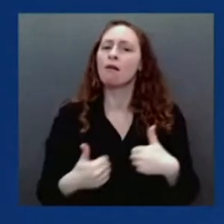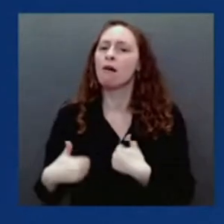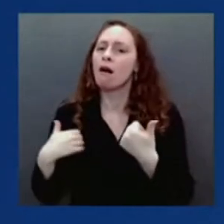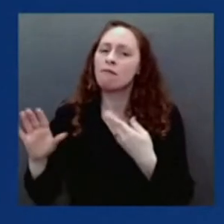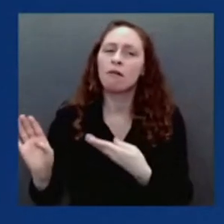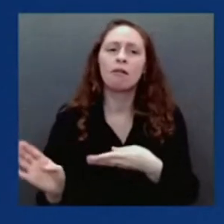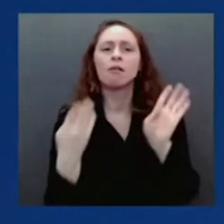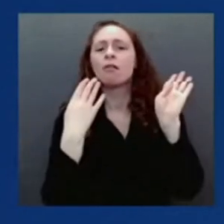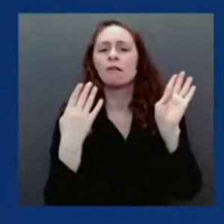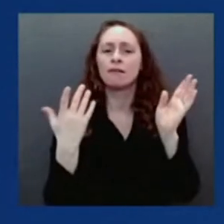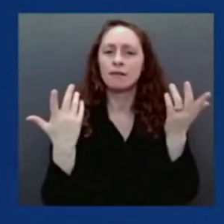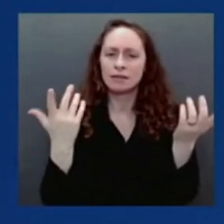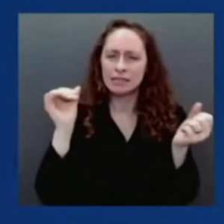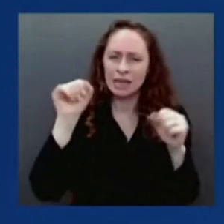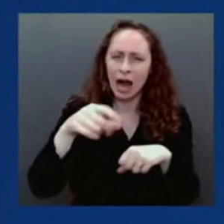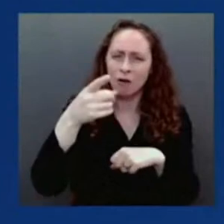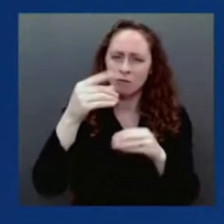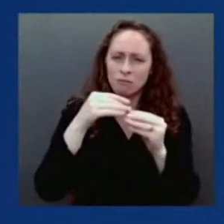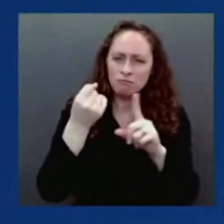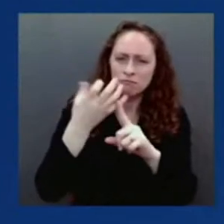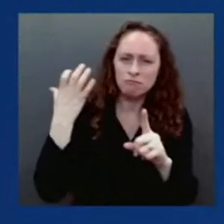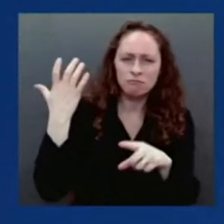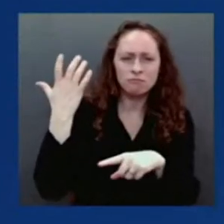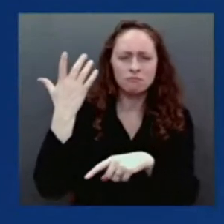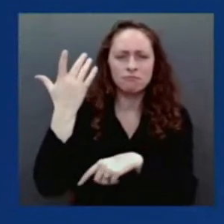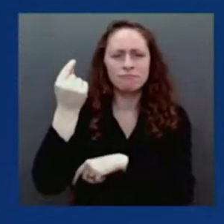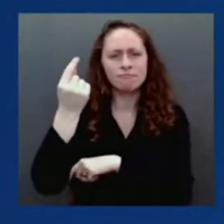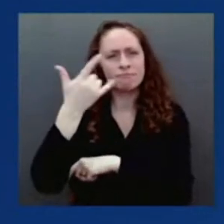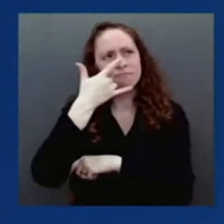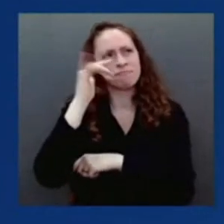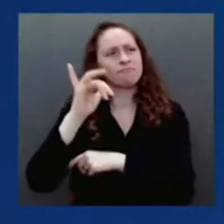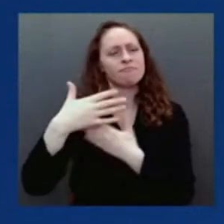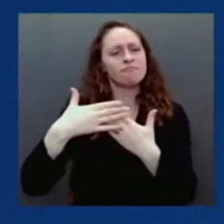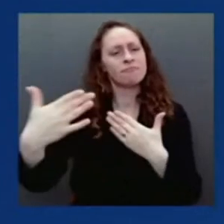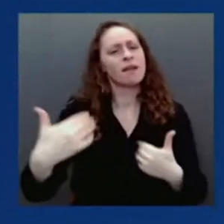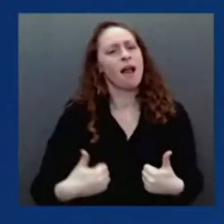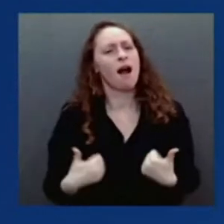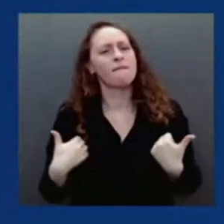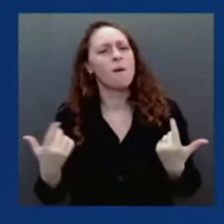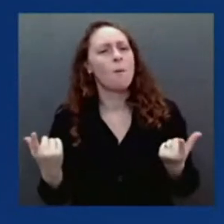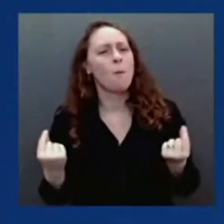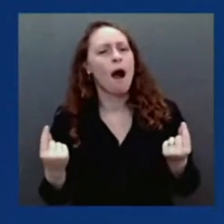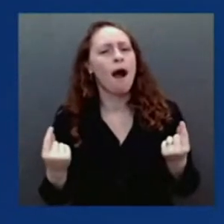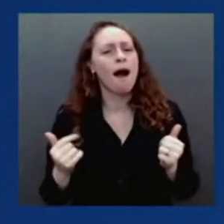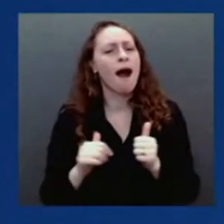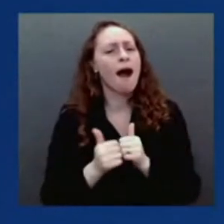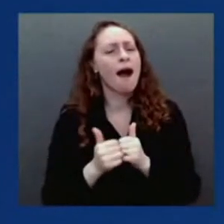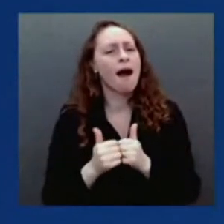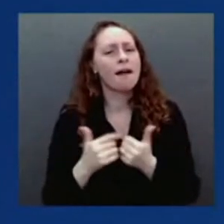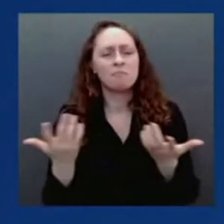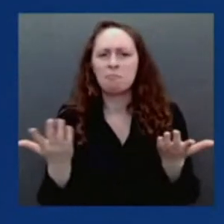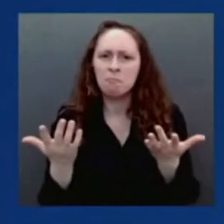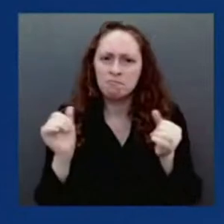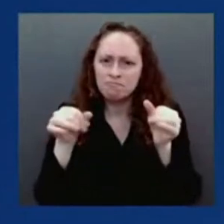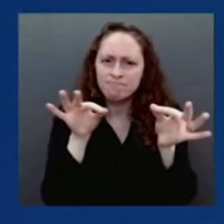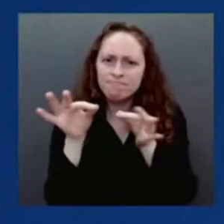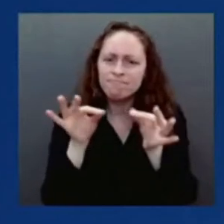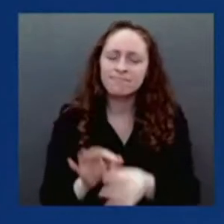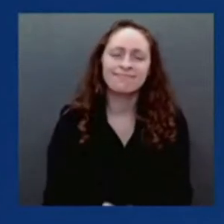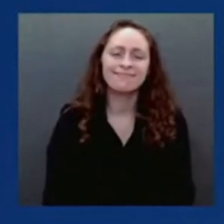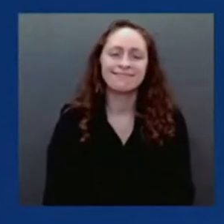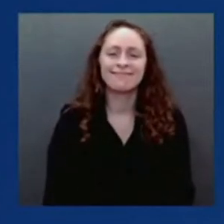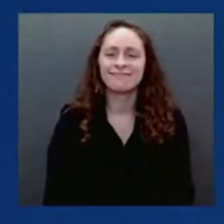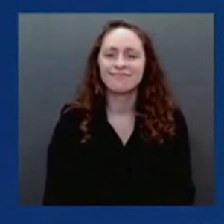get there? And relatedly, what's the status of delivery of the antiviral pills from Pfizer?